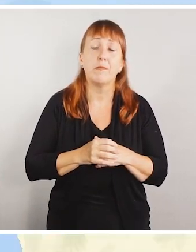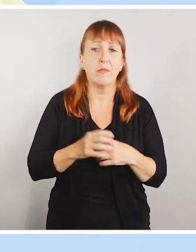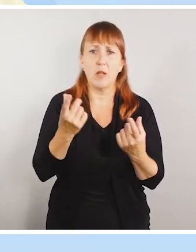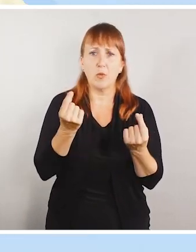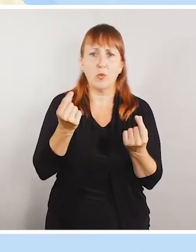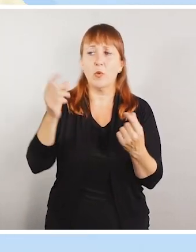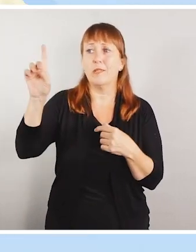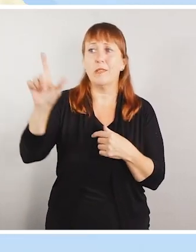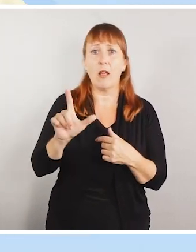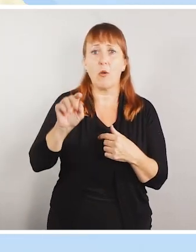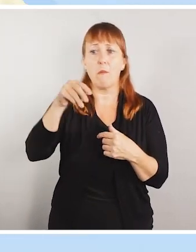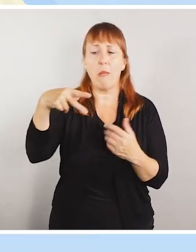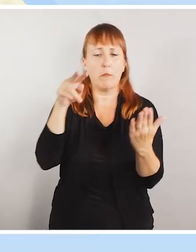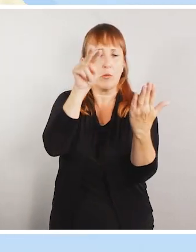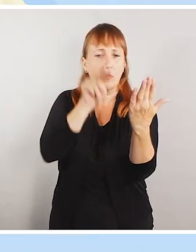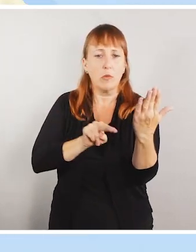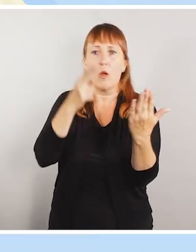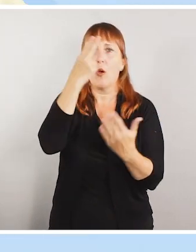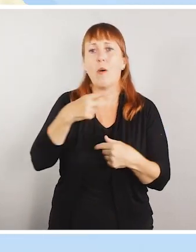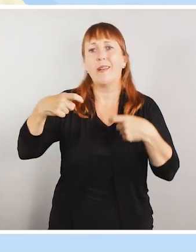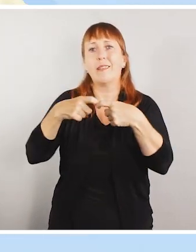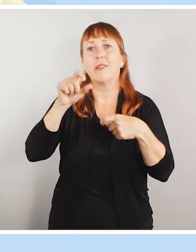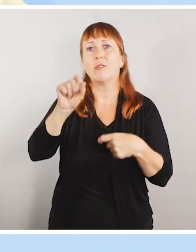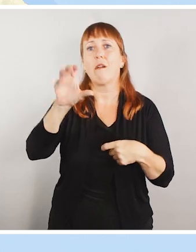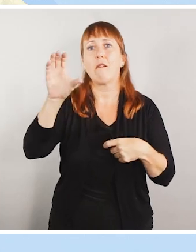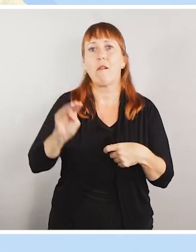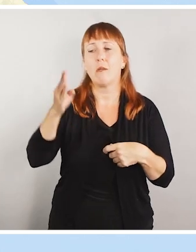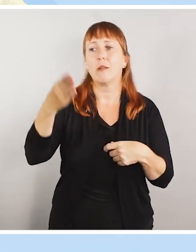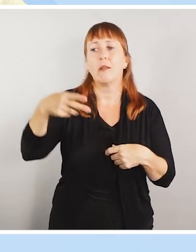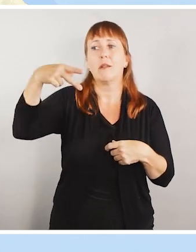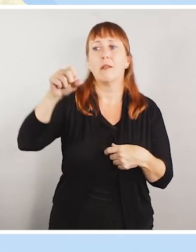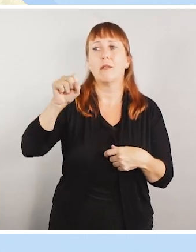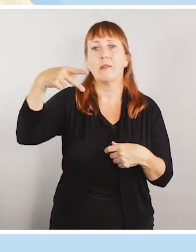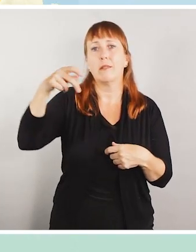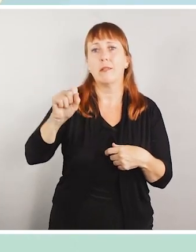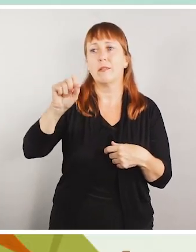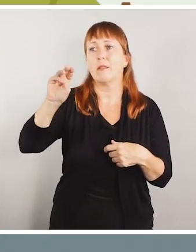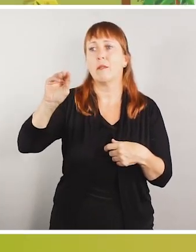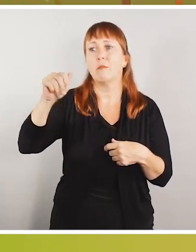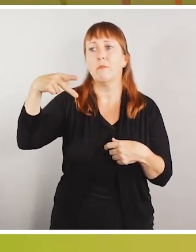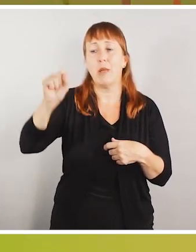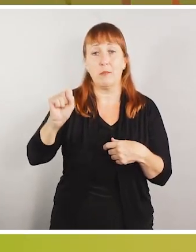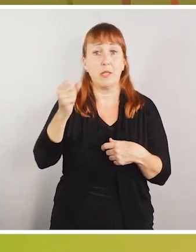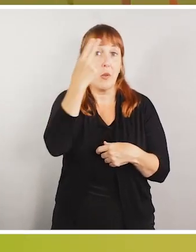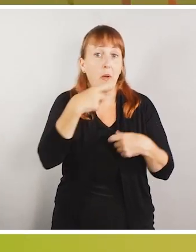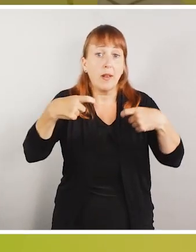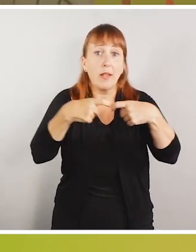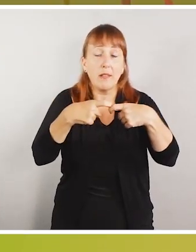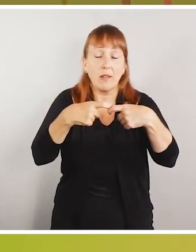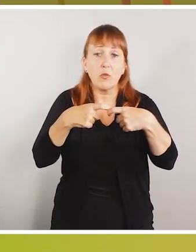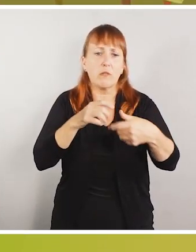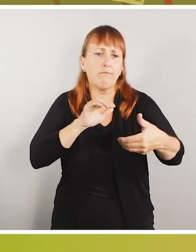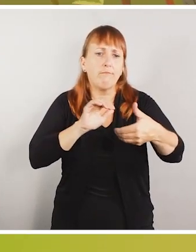Download more detailed maps at hawaiinelectric.com slash PSPS maps. Hawaiian Electric